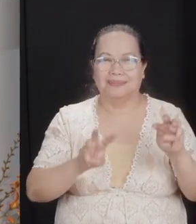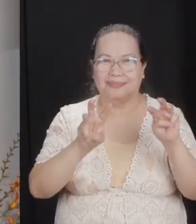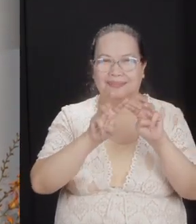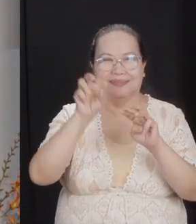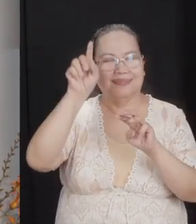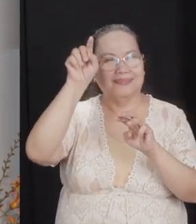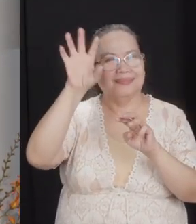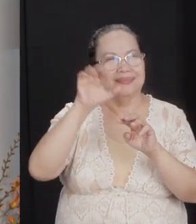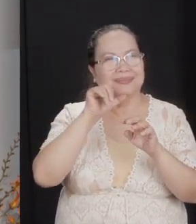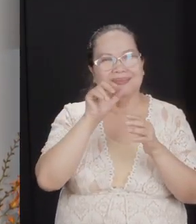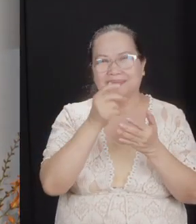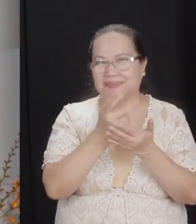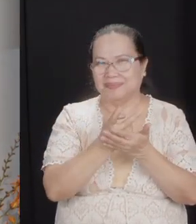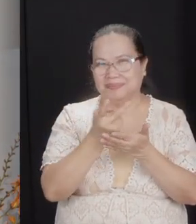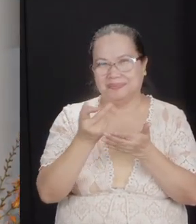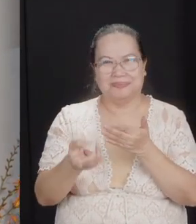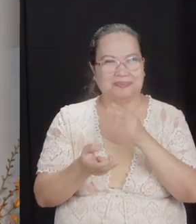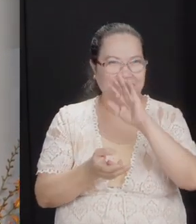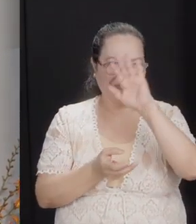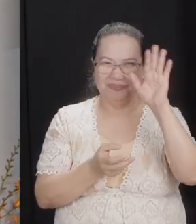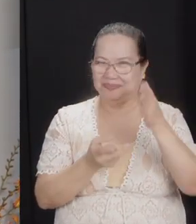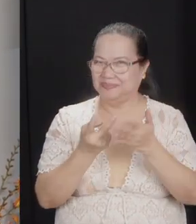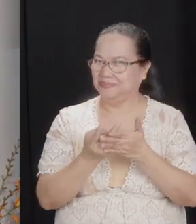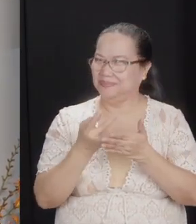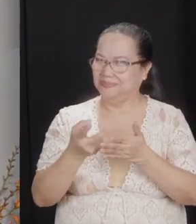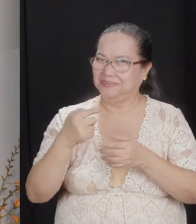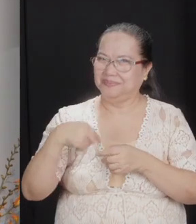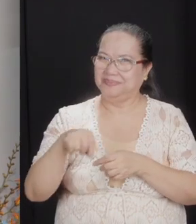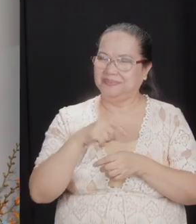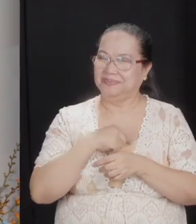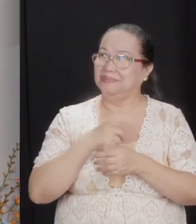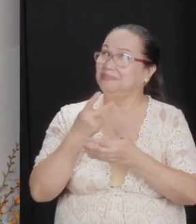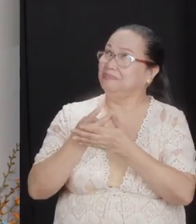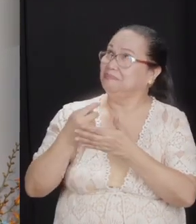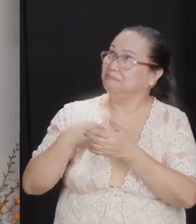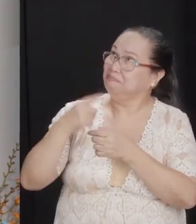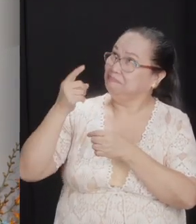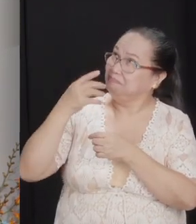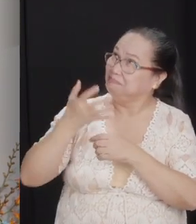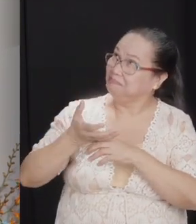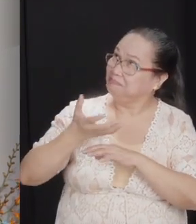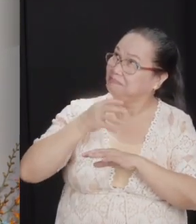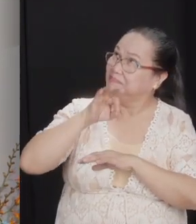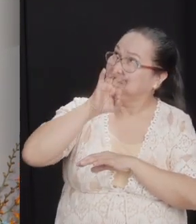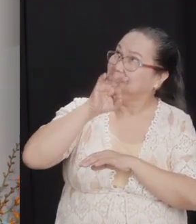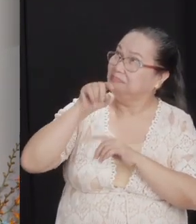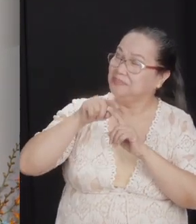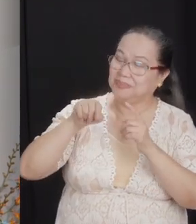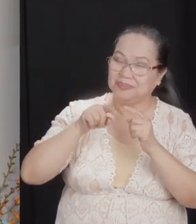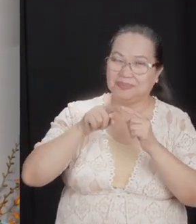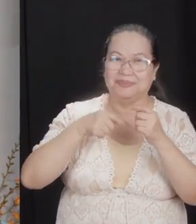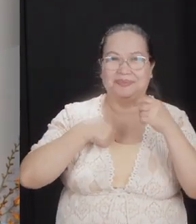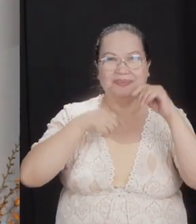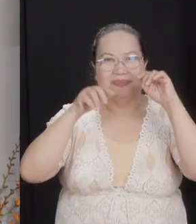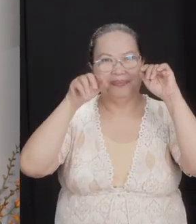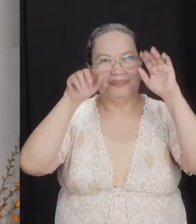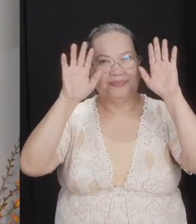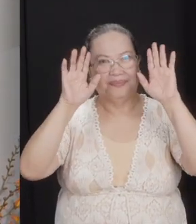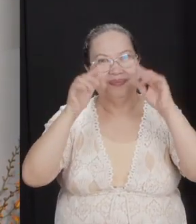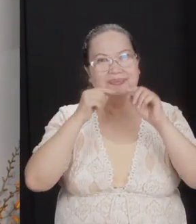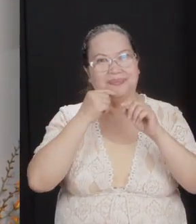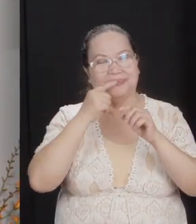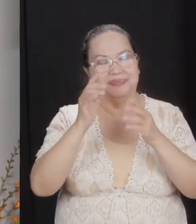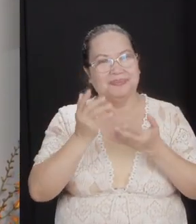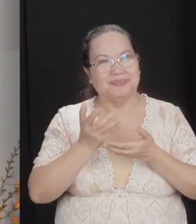will not fail you. He never fails us. We fail him, and we fail him when we give up. That's the commendation